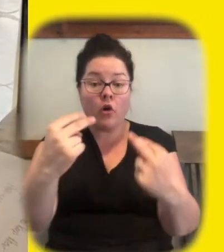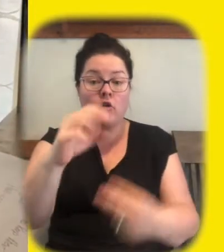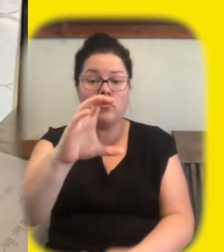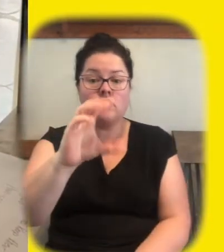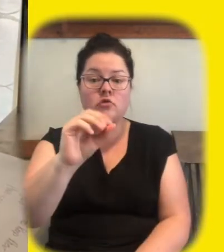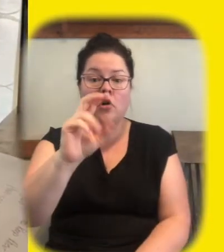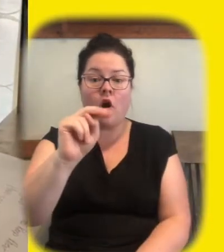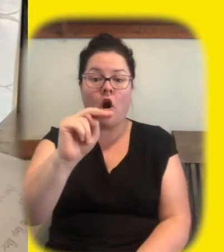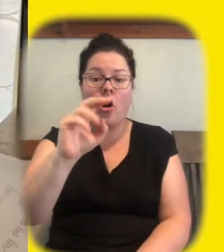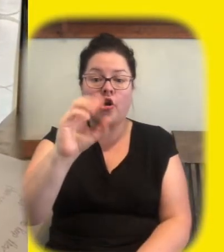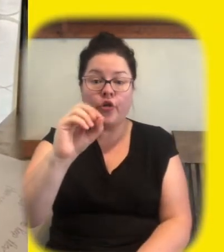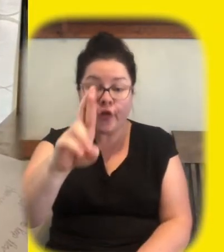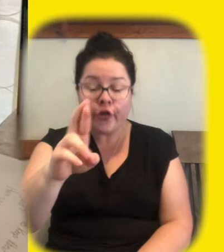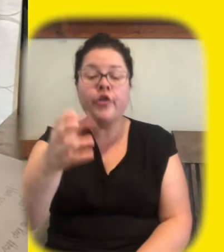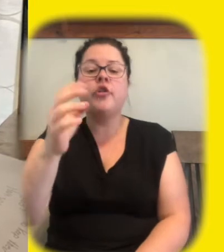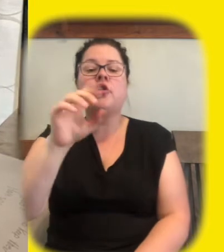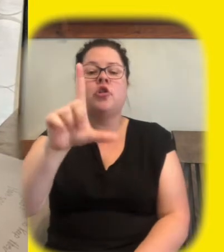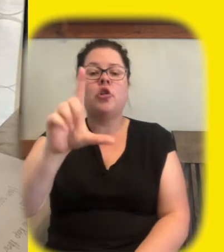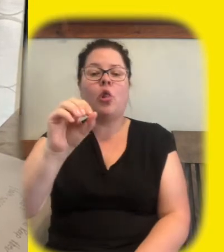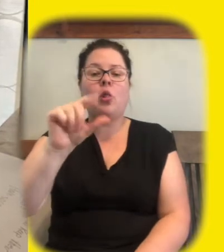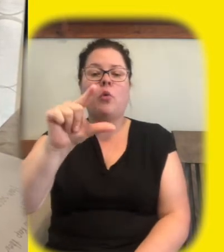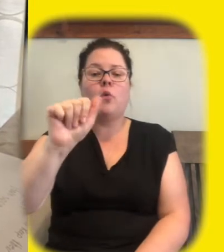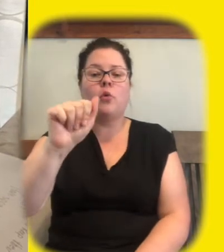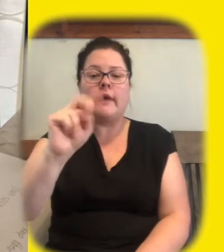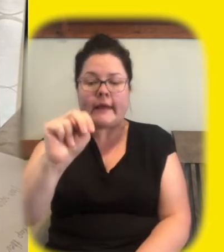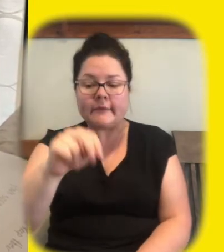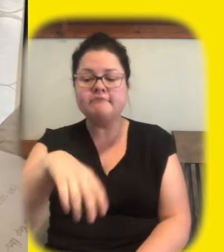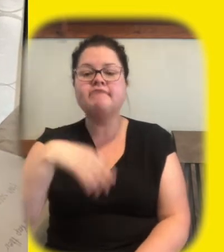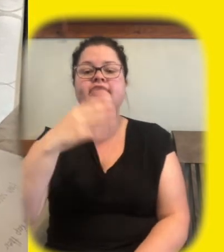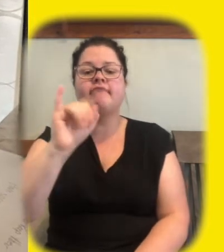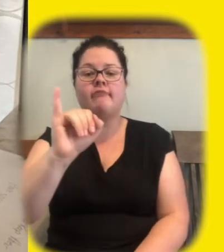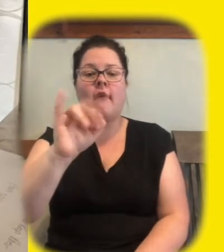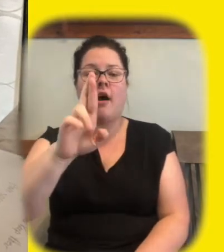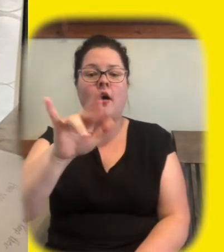uh connor and logan and iris joined us too